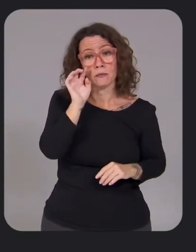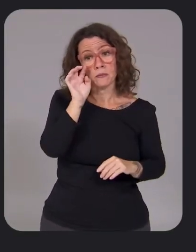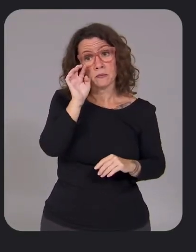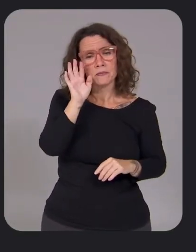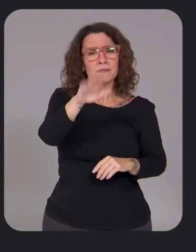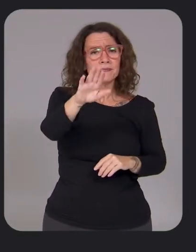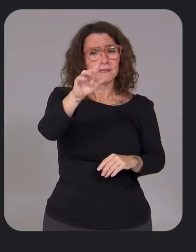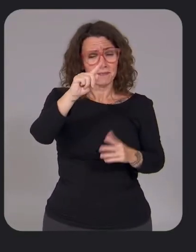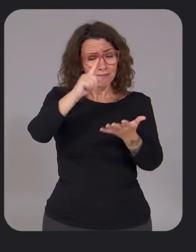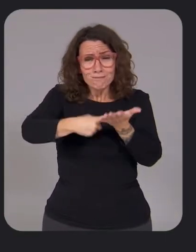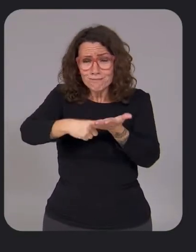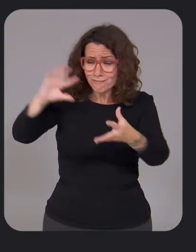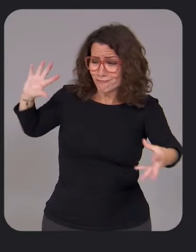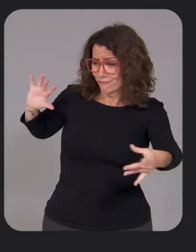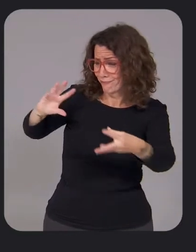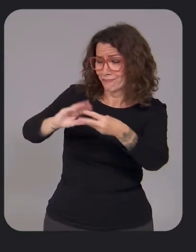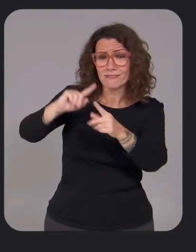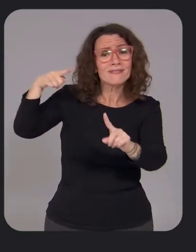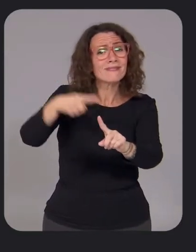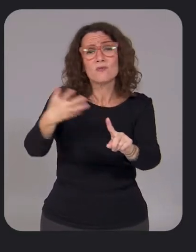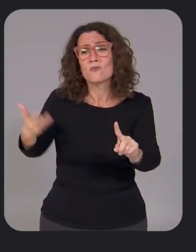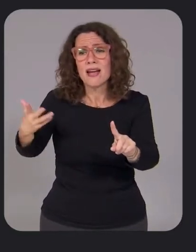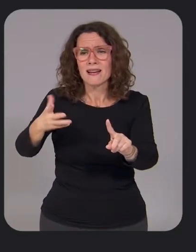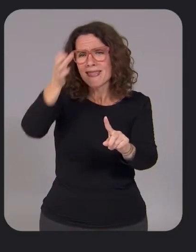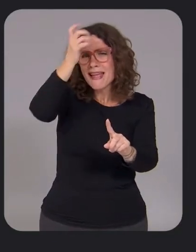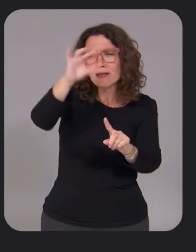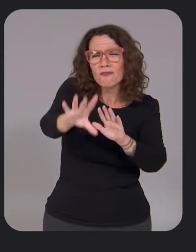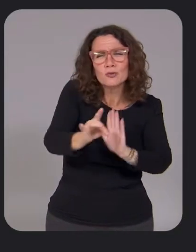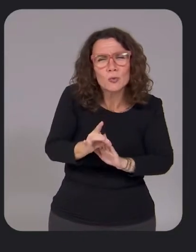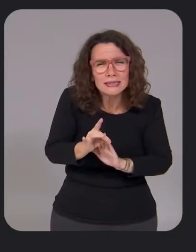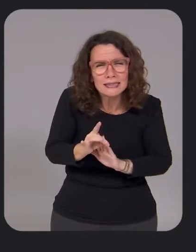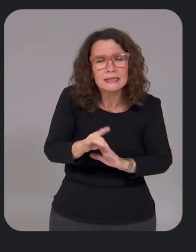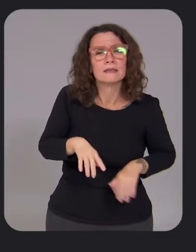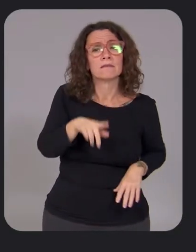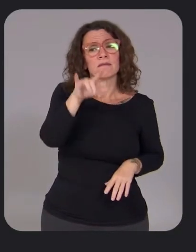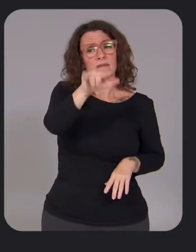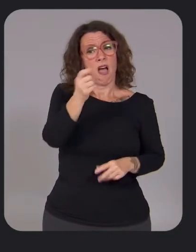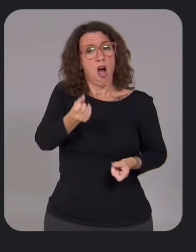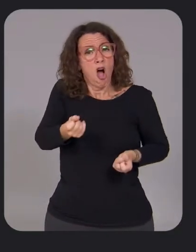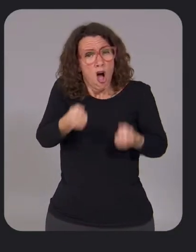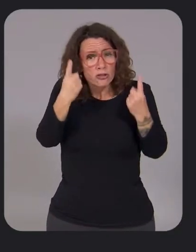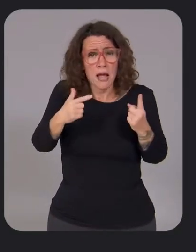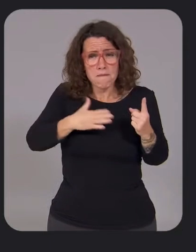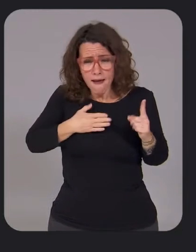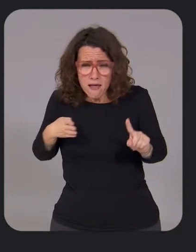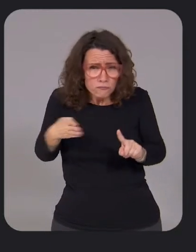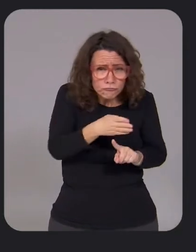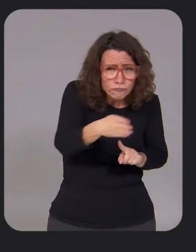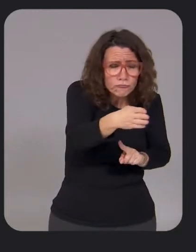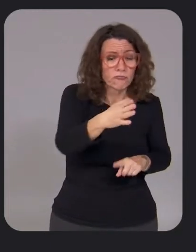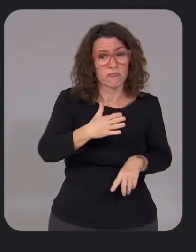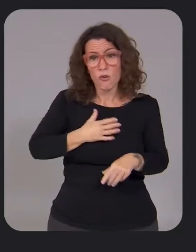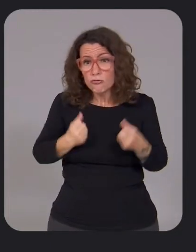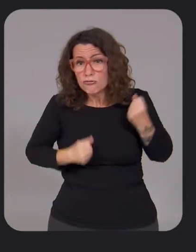the concept of choice. By helping people understand when more sustainable routes, modes or cars are available we're empowering